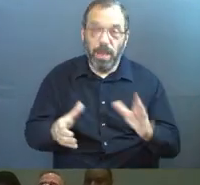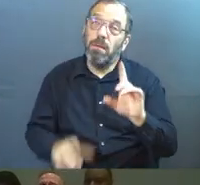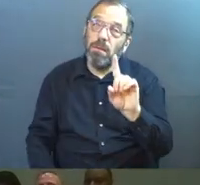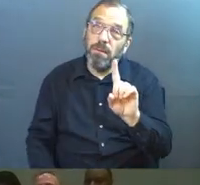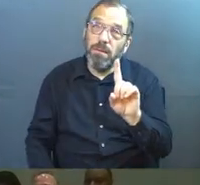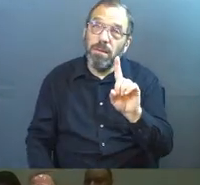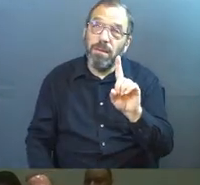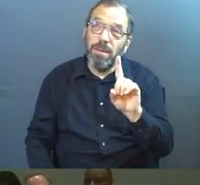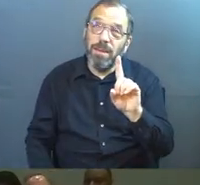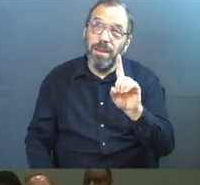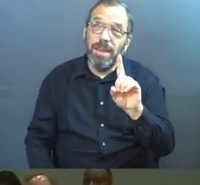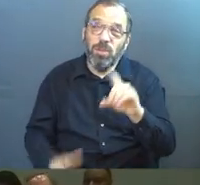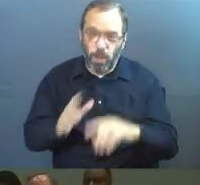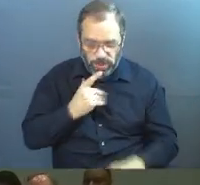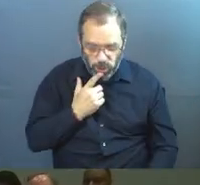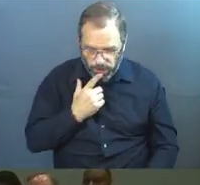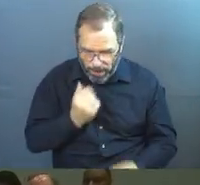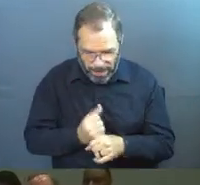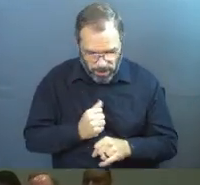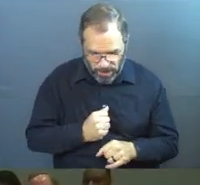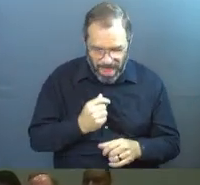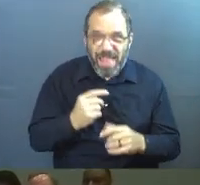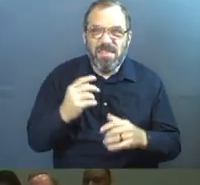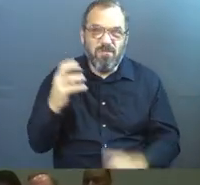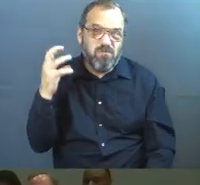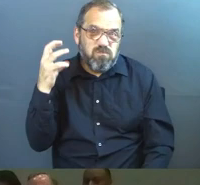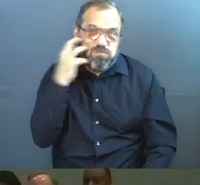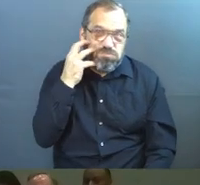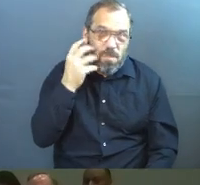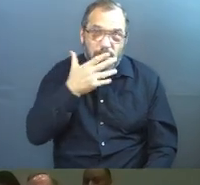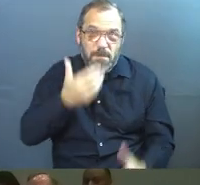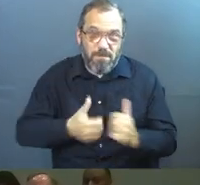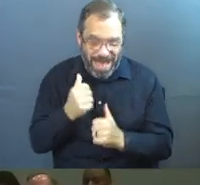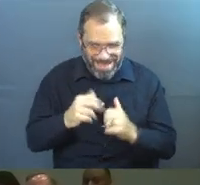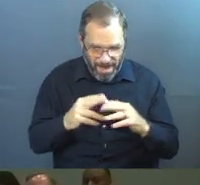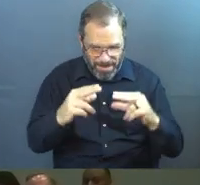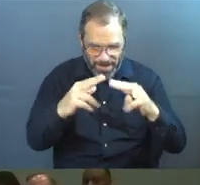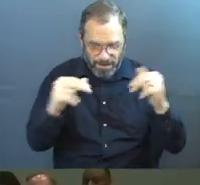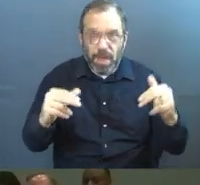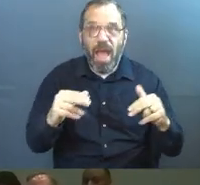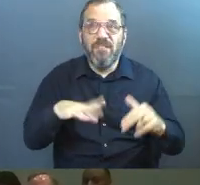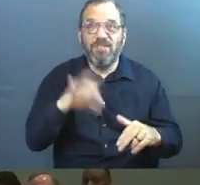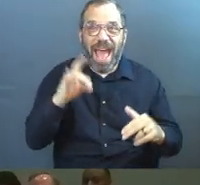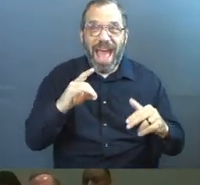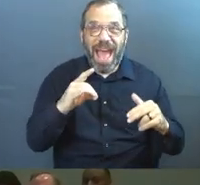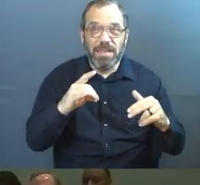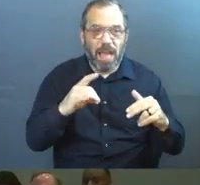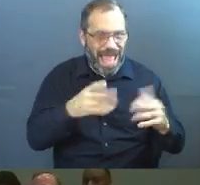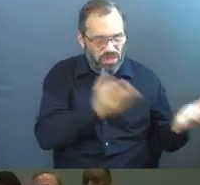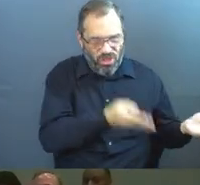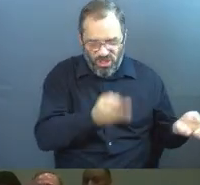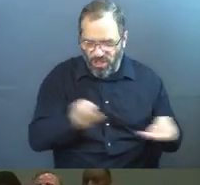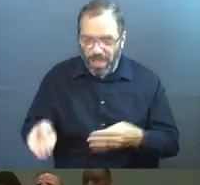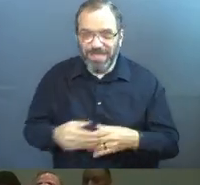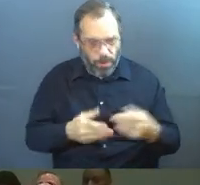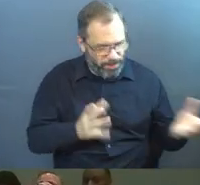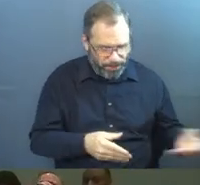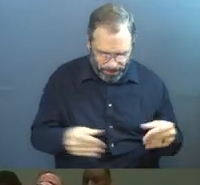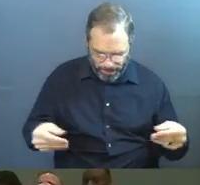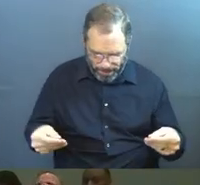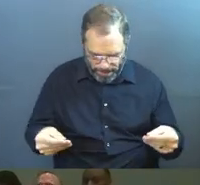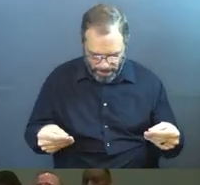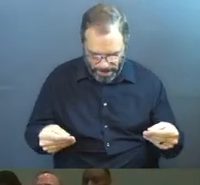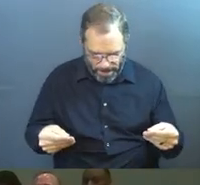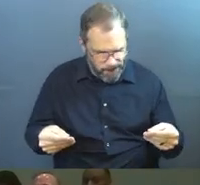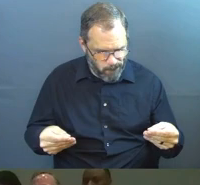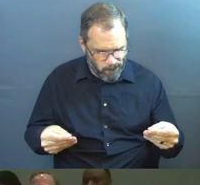to you, you want to get really choosy about making sure you get the thickest and best piece. Please choose fast and move it down because I've got